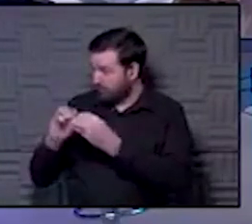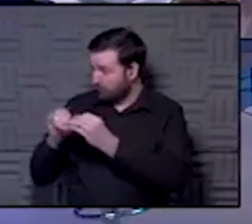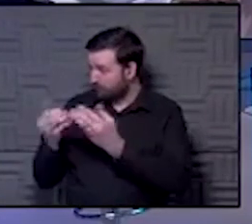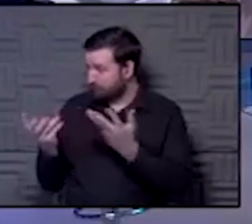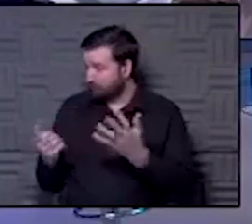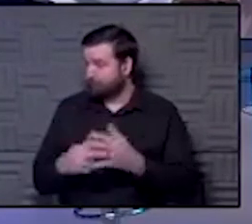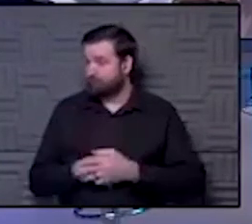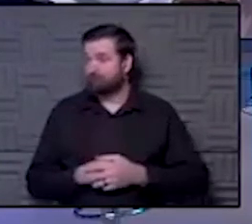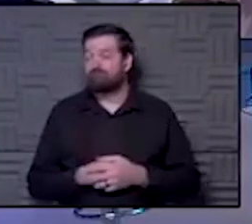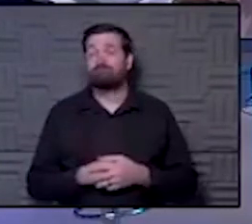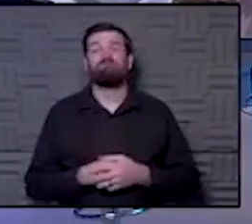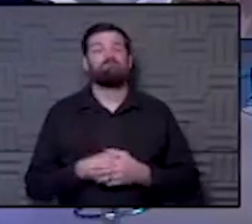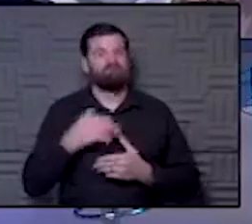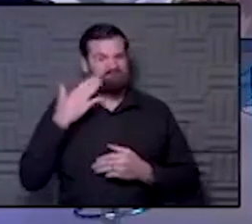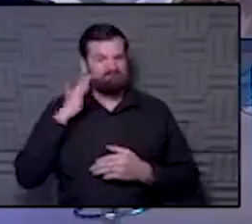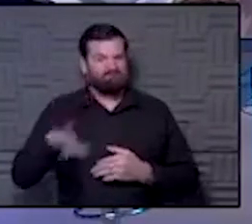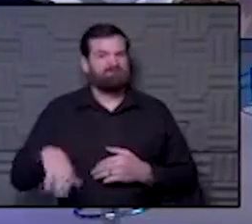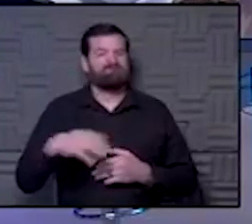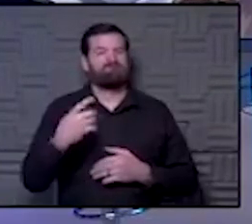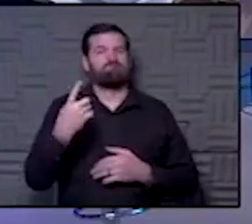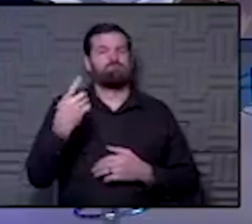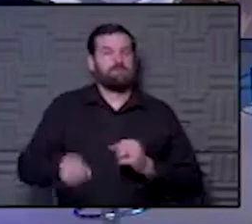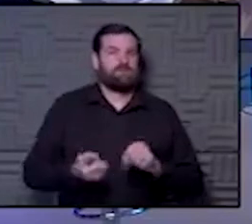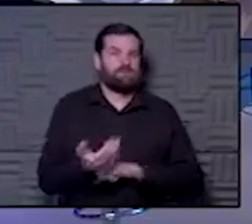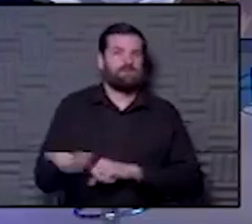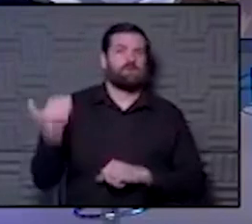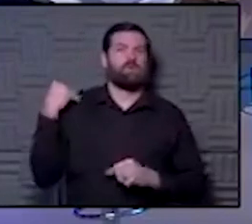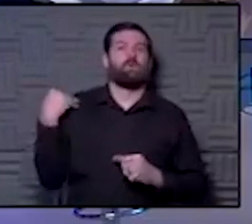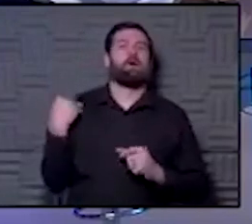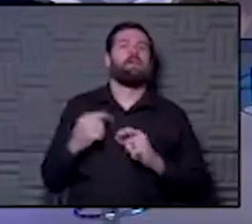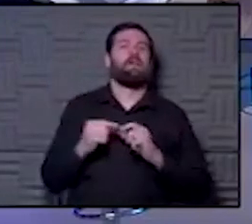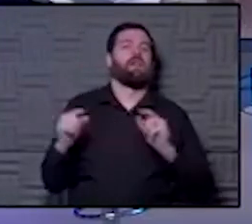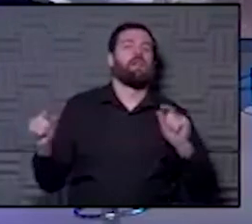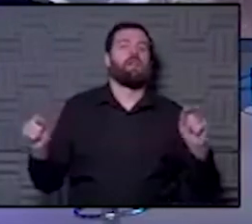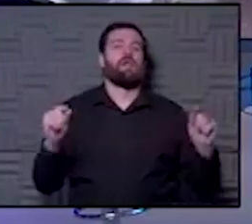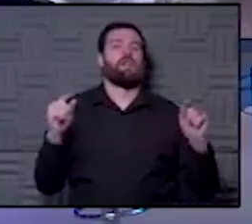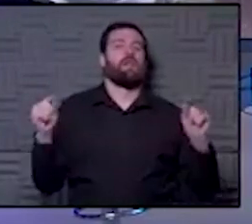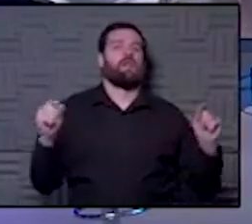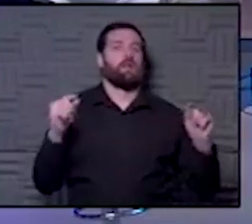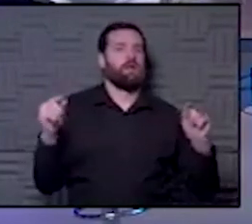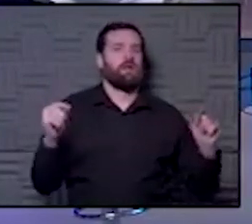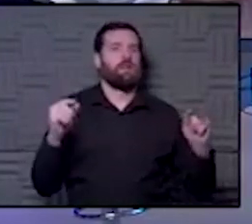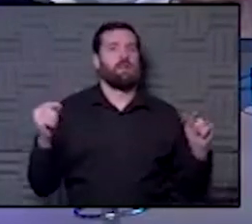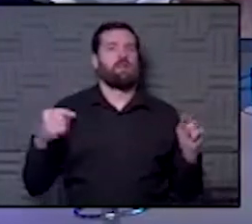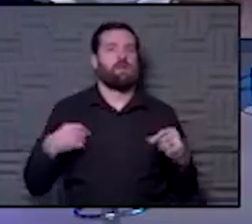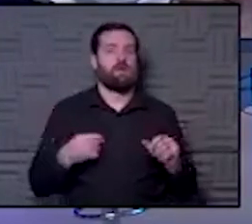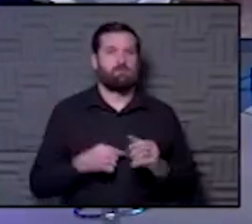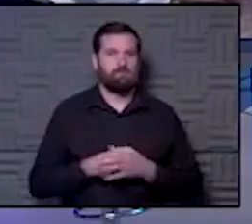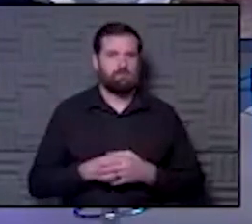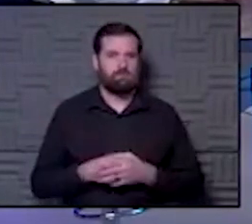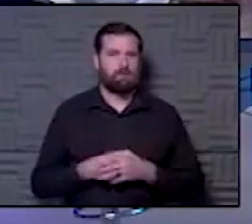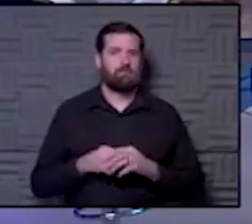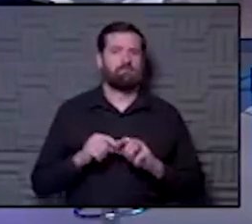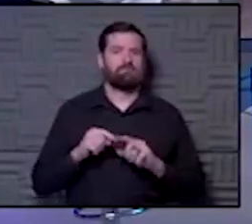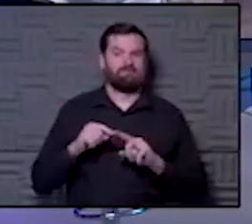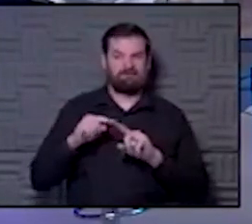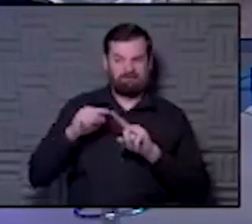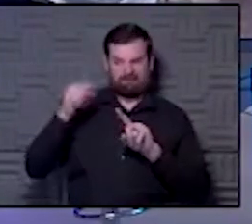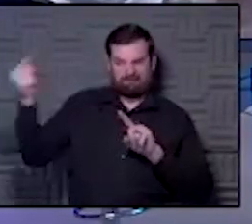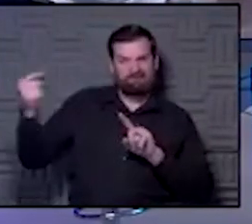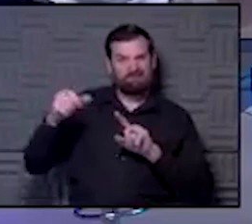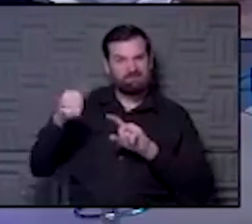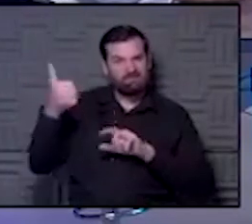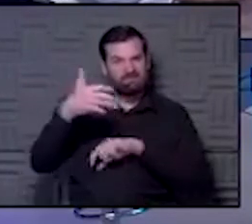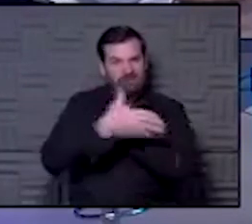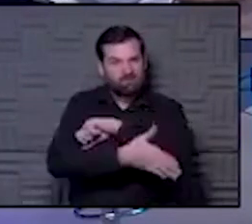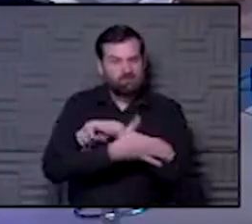You know, a year ago, we were kind of just hearing the rumblings about really what was going on, you know, across the ocean, and now look